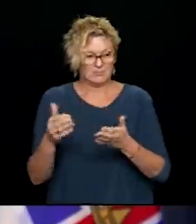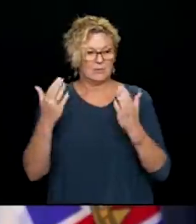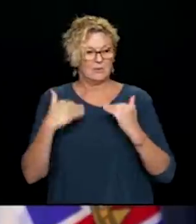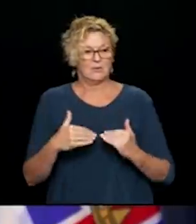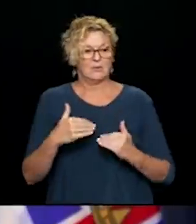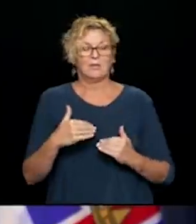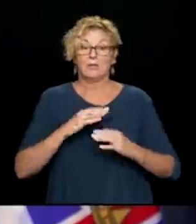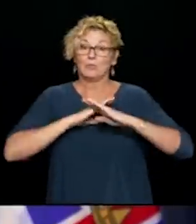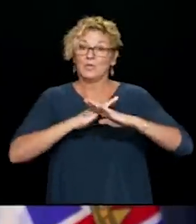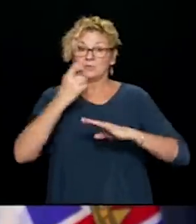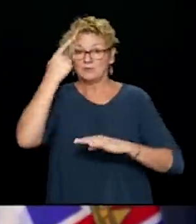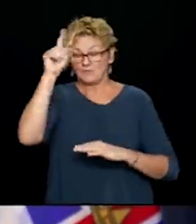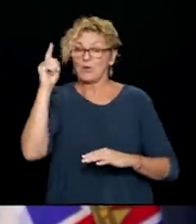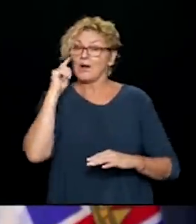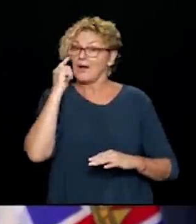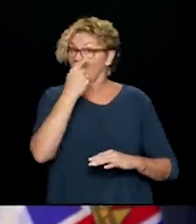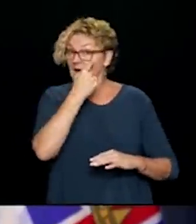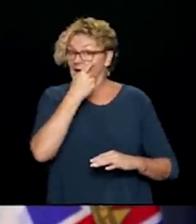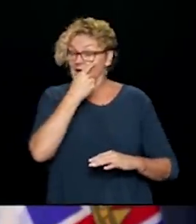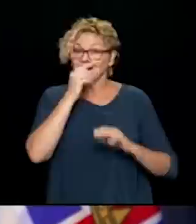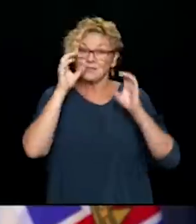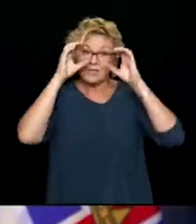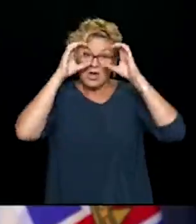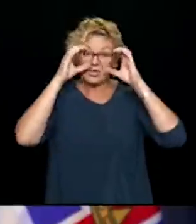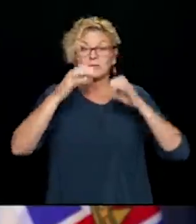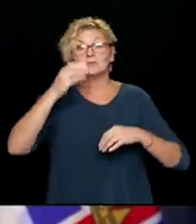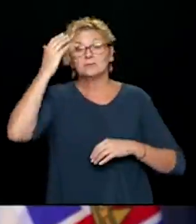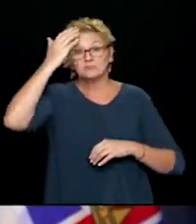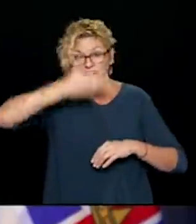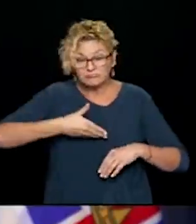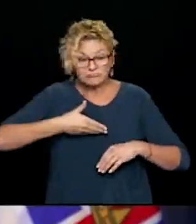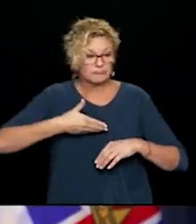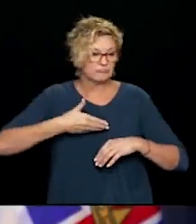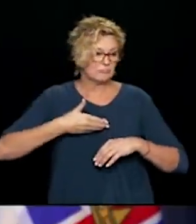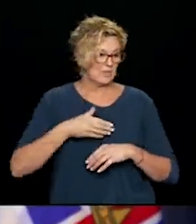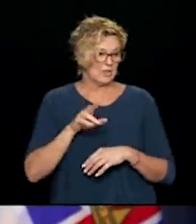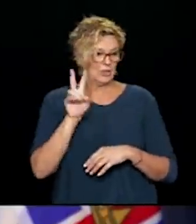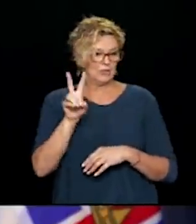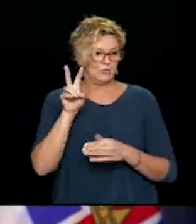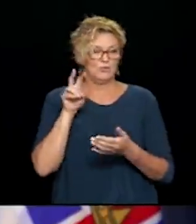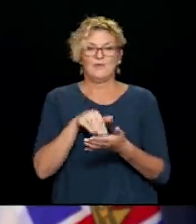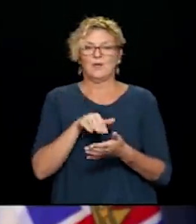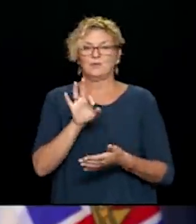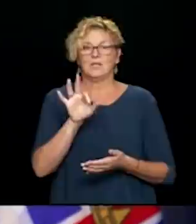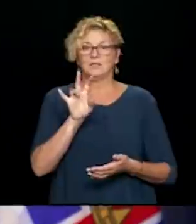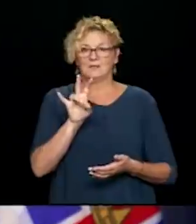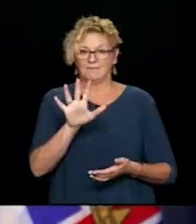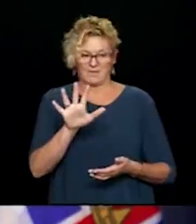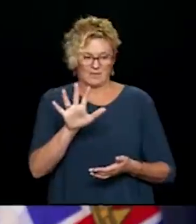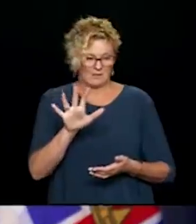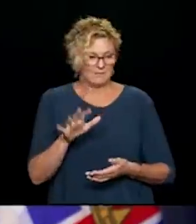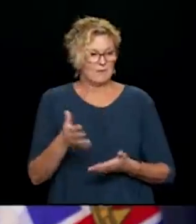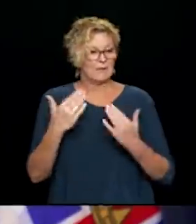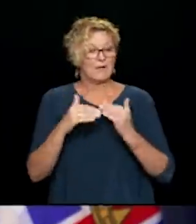,993,300 surgical or procedure masks, 97,850 pairs of